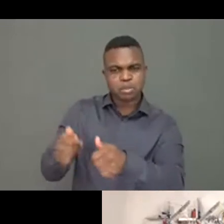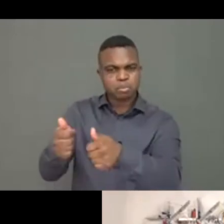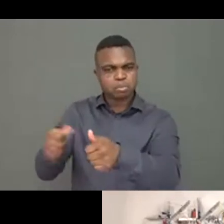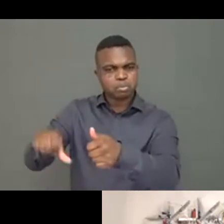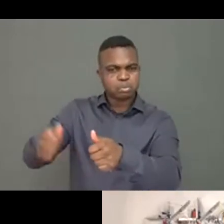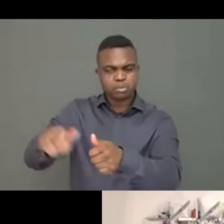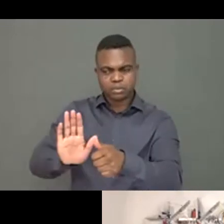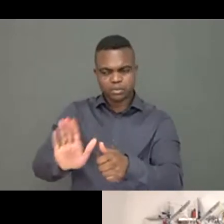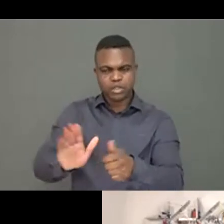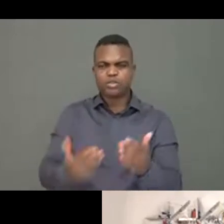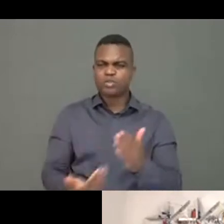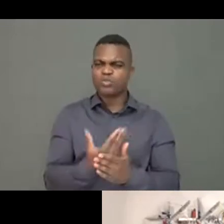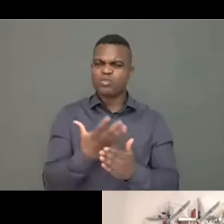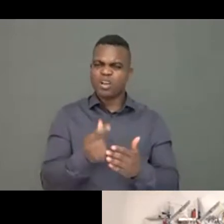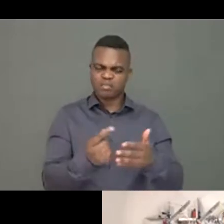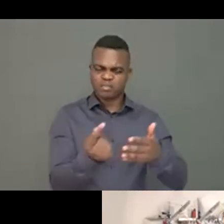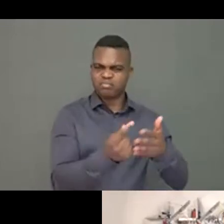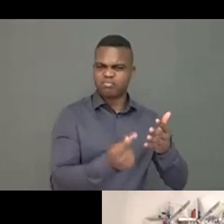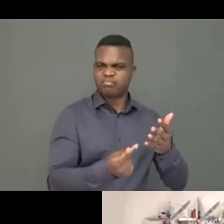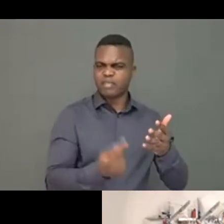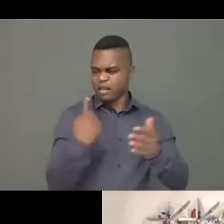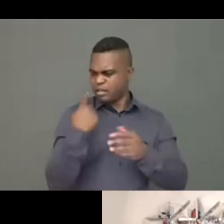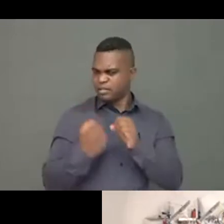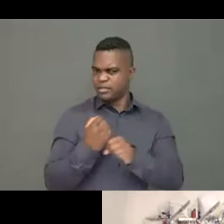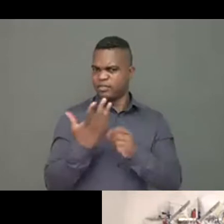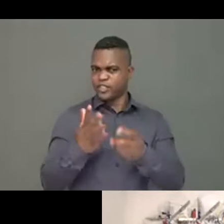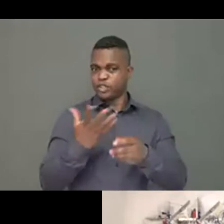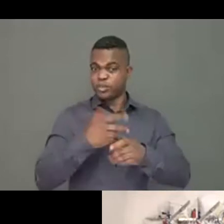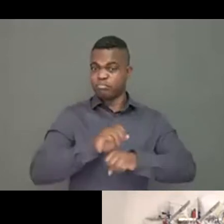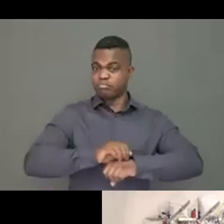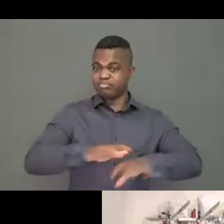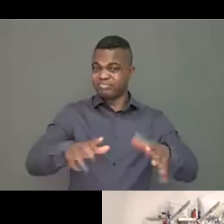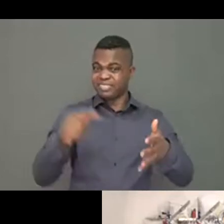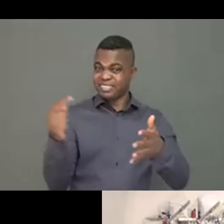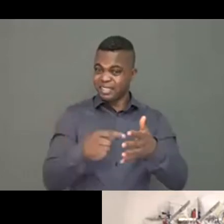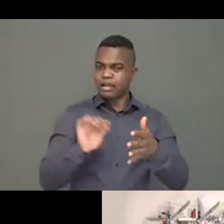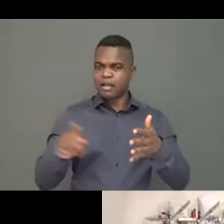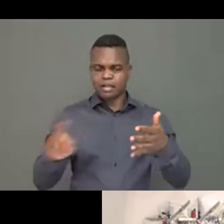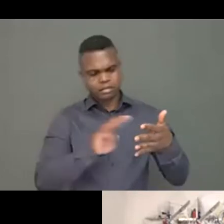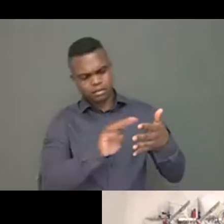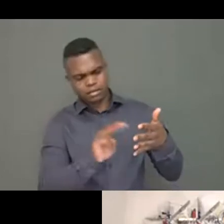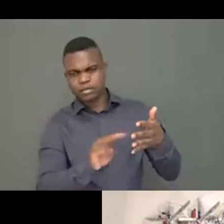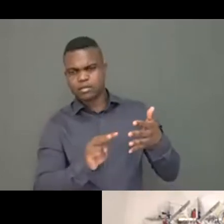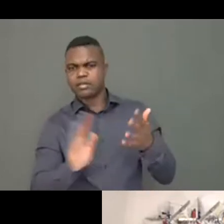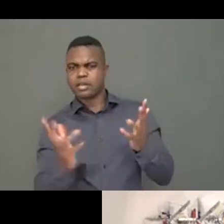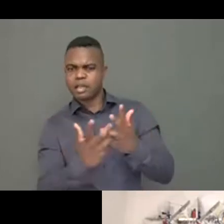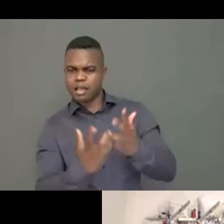focal point. First will use up to 15, 15 days, one, five days